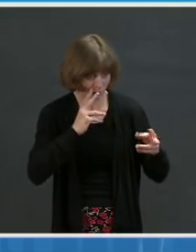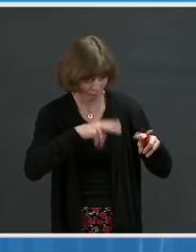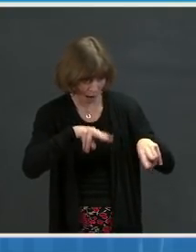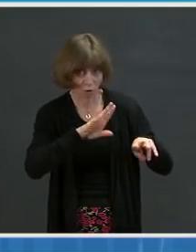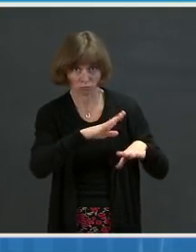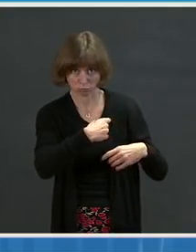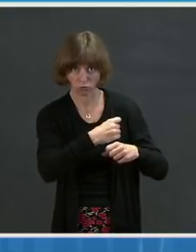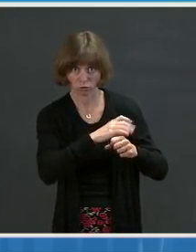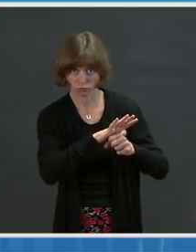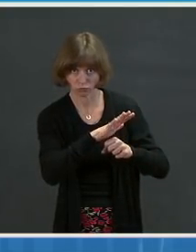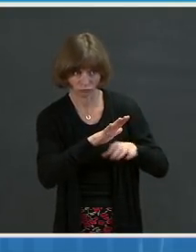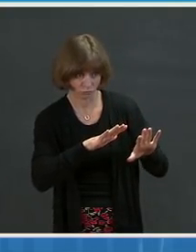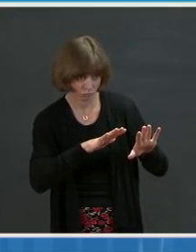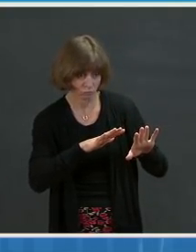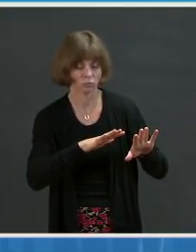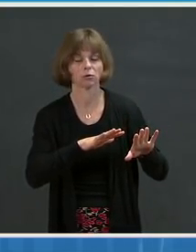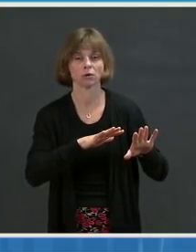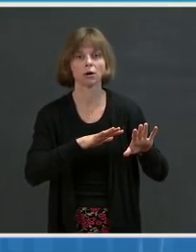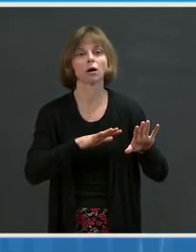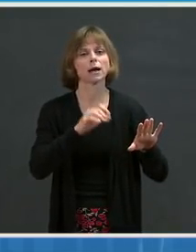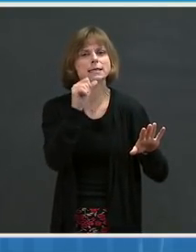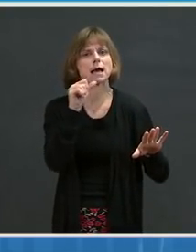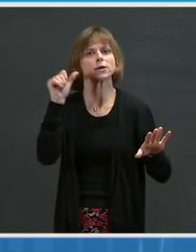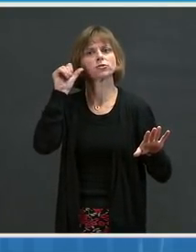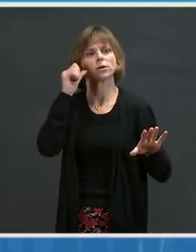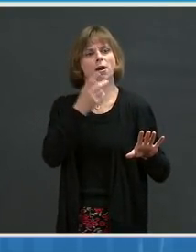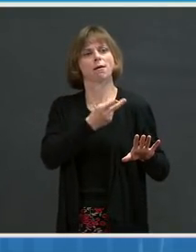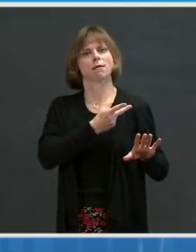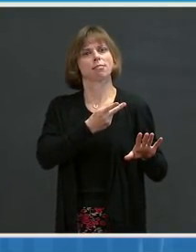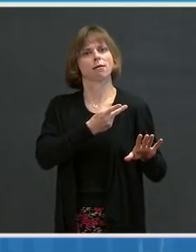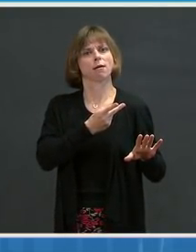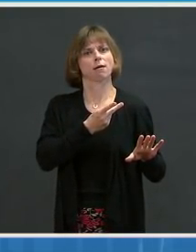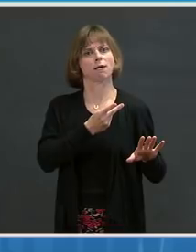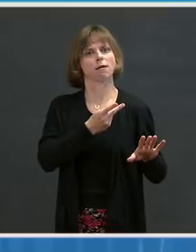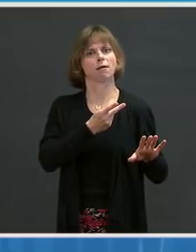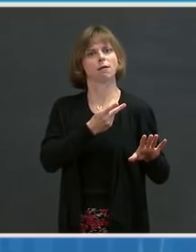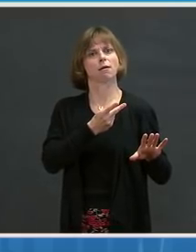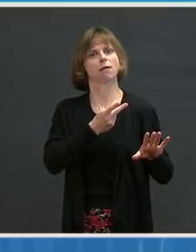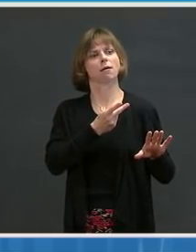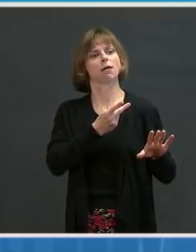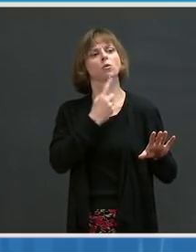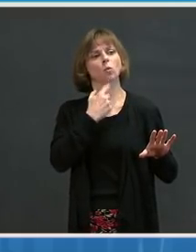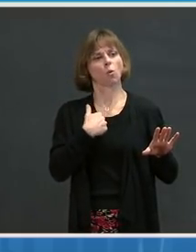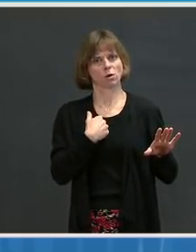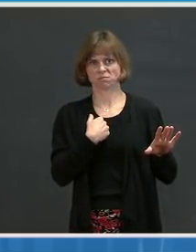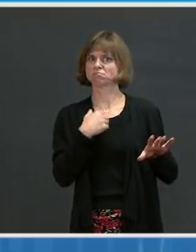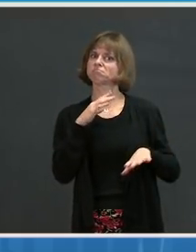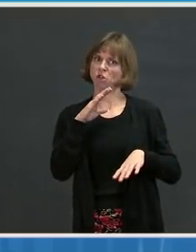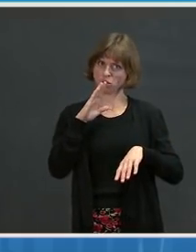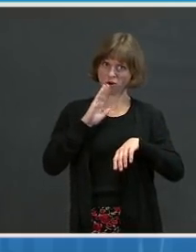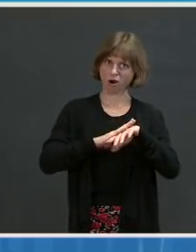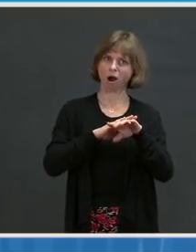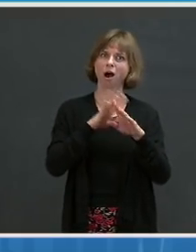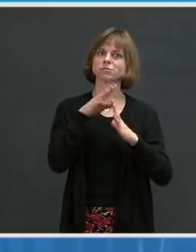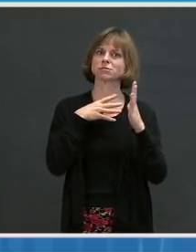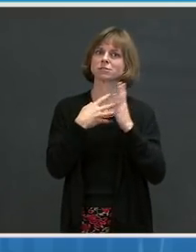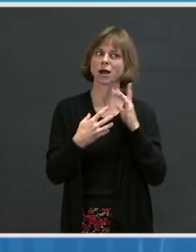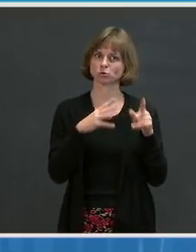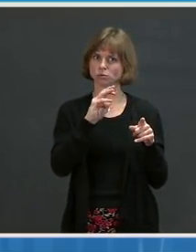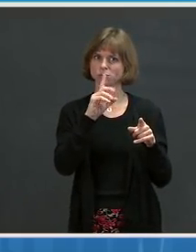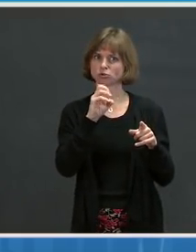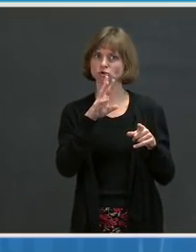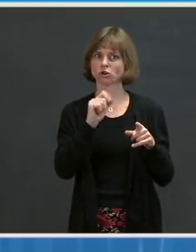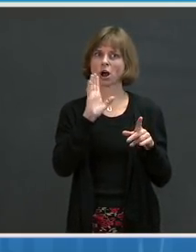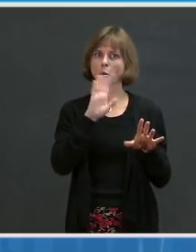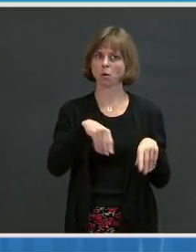And I think just yesterday, they articulated that they are on schedule, Moderna, to deliver the 100 million doses